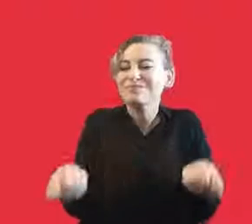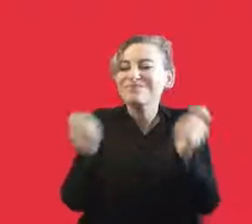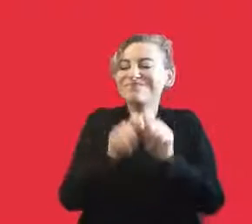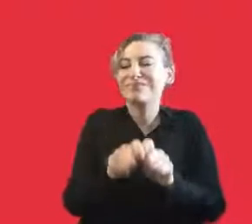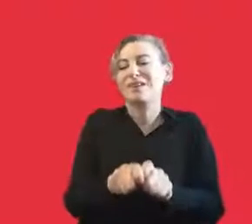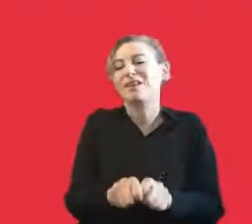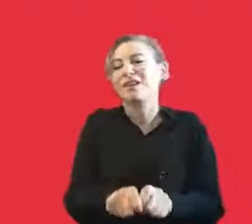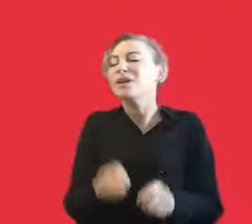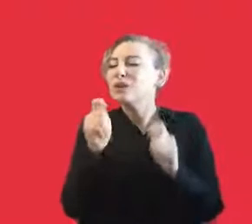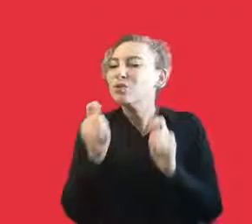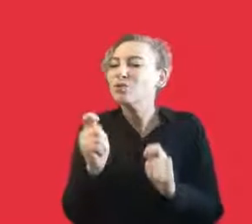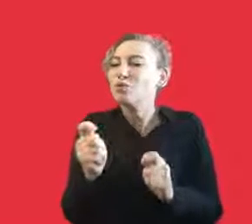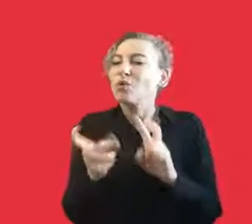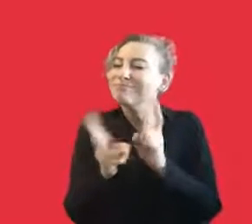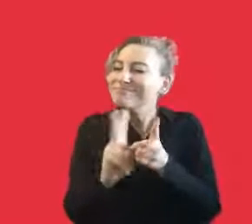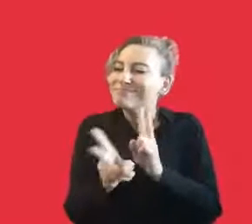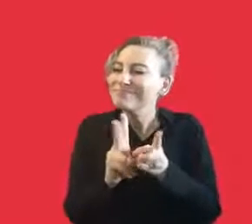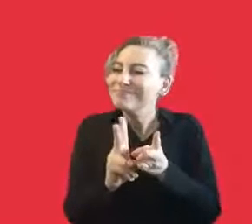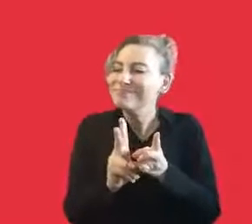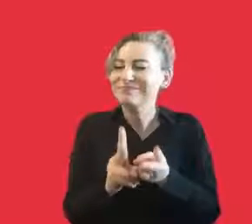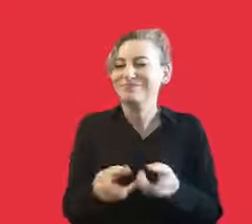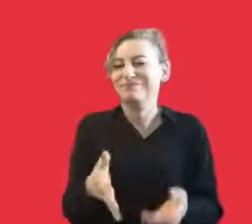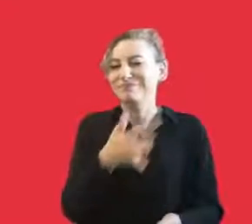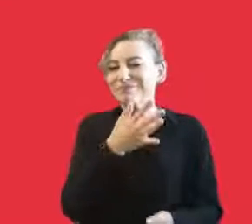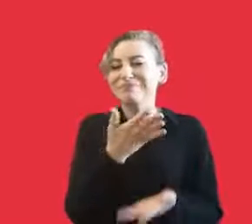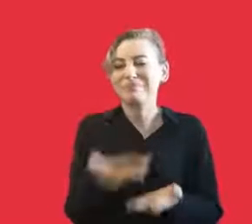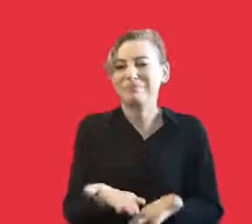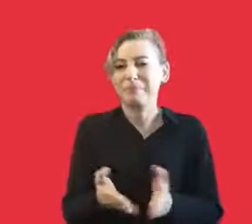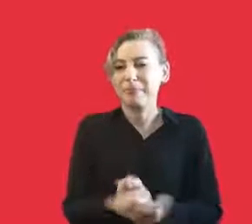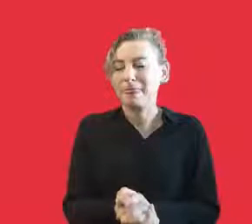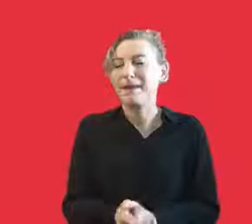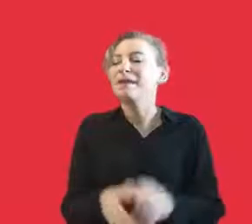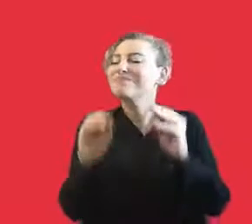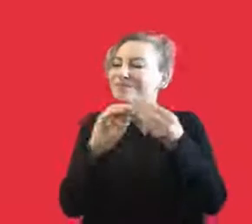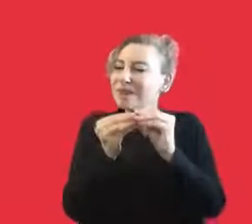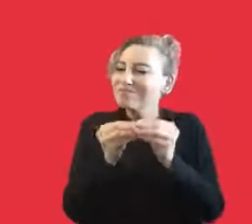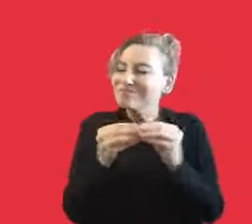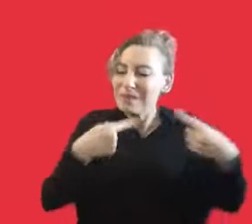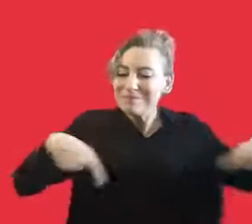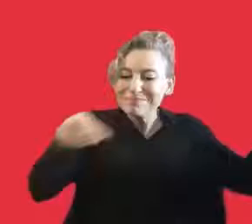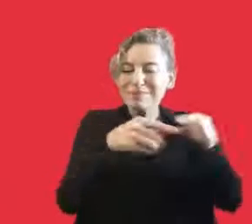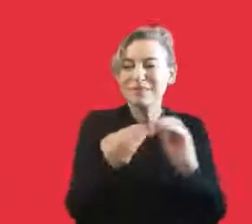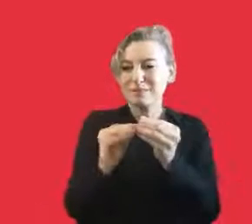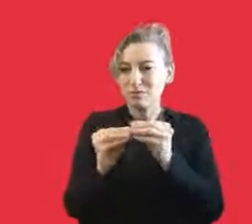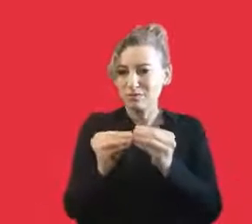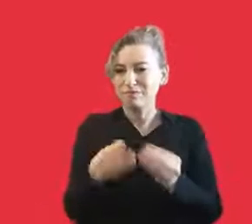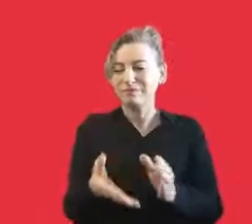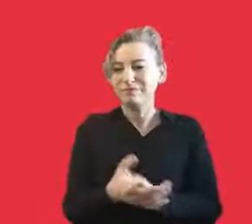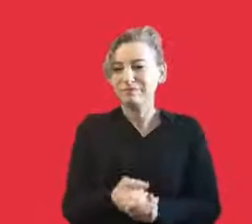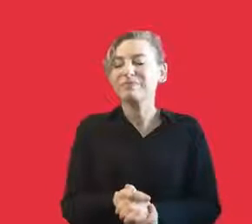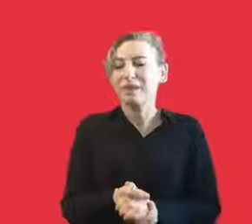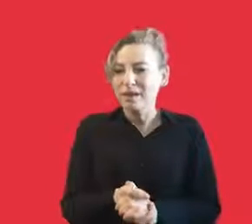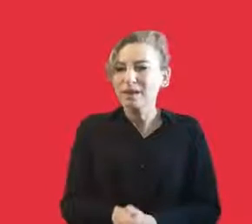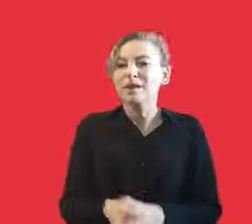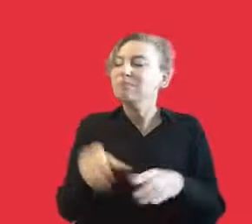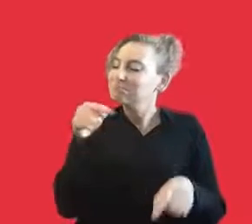closed. And we have theatre groups that are having challenges, honestly. And for that reason, we are trying to cope up with these problems.